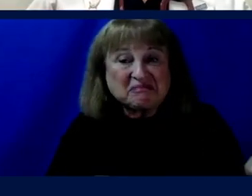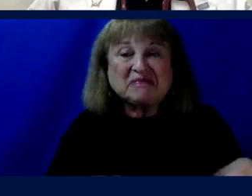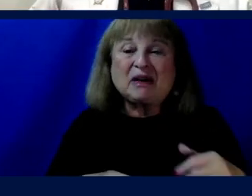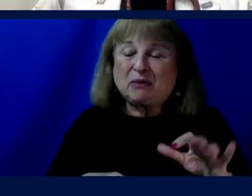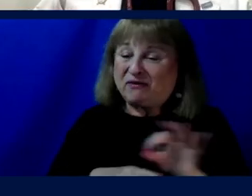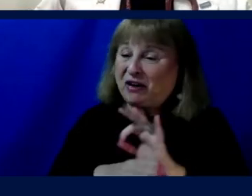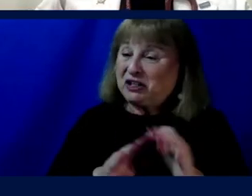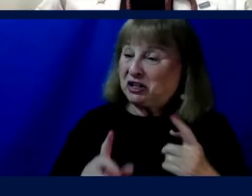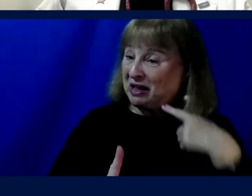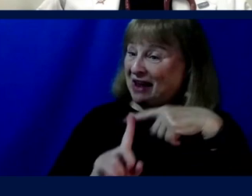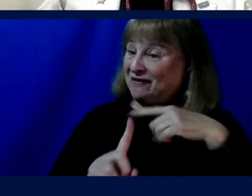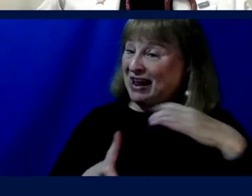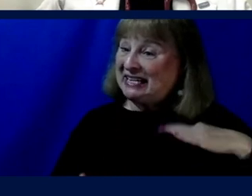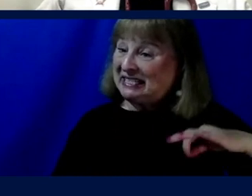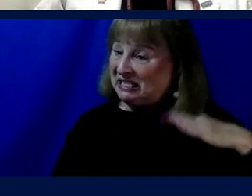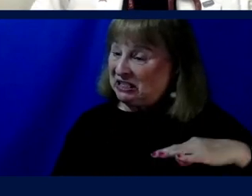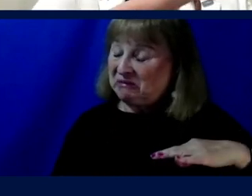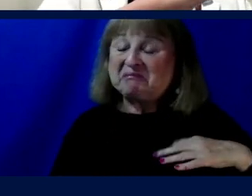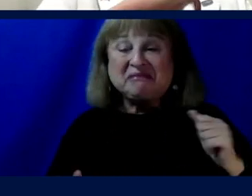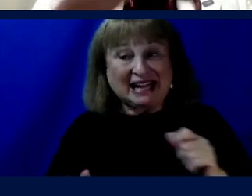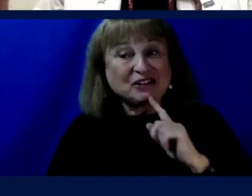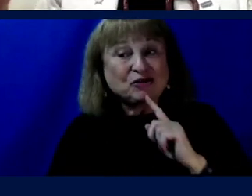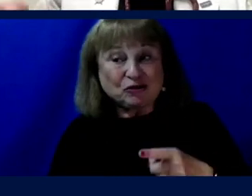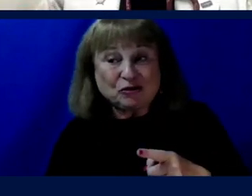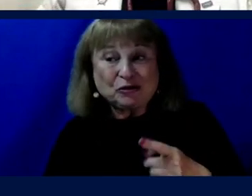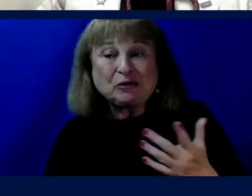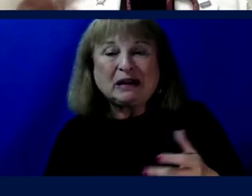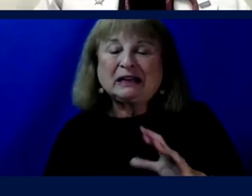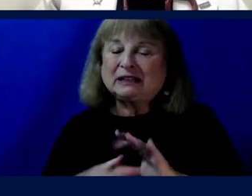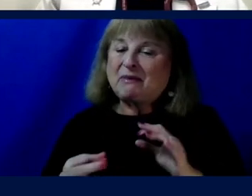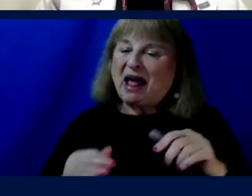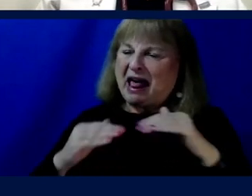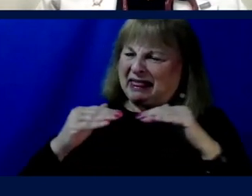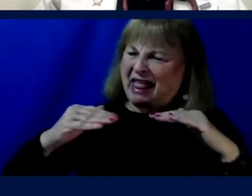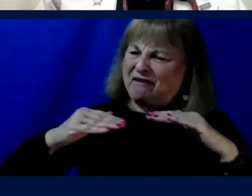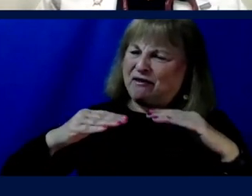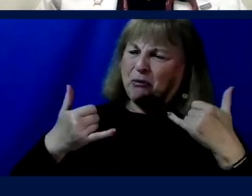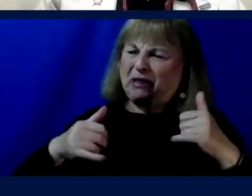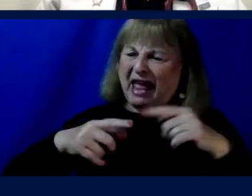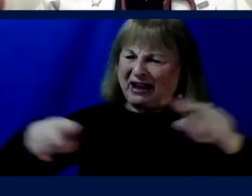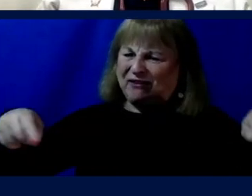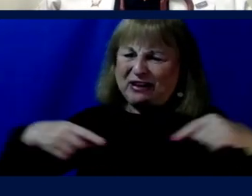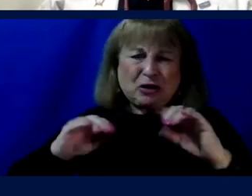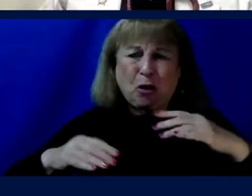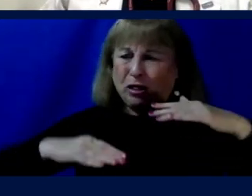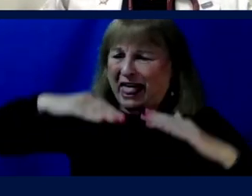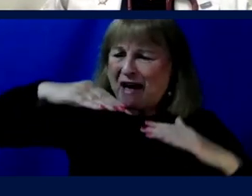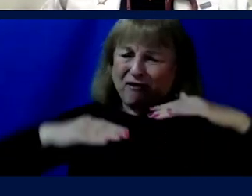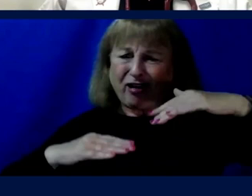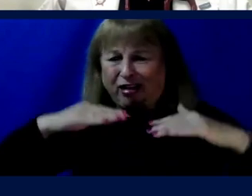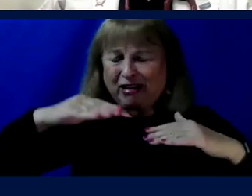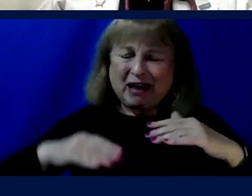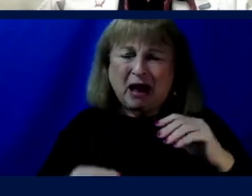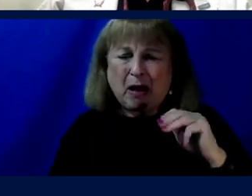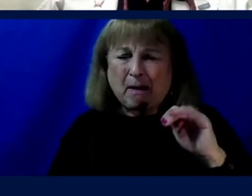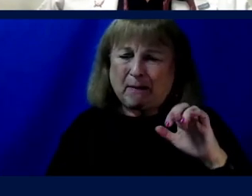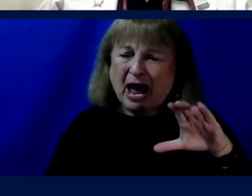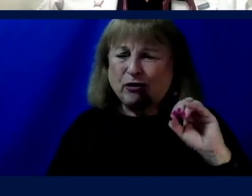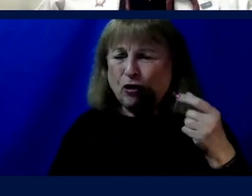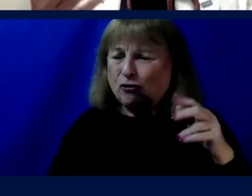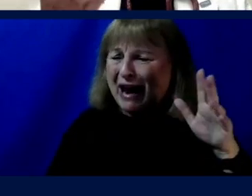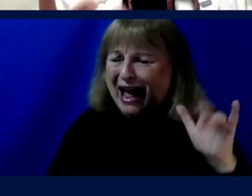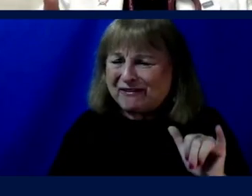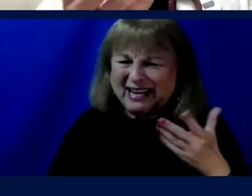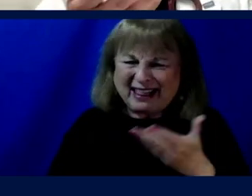advantage. That is indeed true. They talk about a level playing field. Well, there's no level. There's no field in microgravity. Things are very